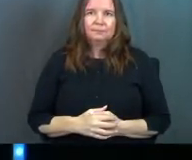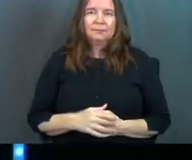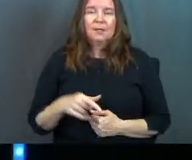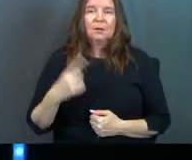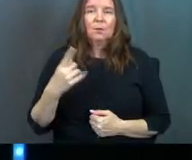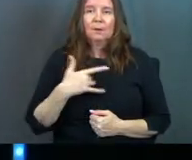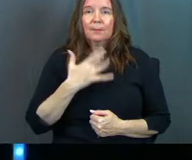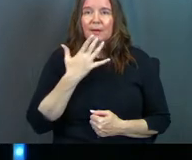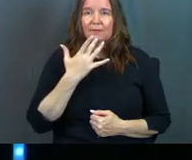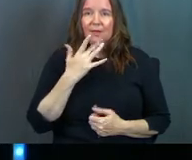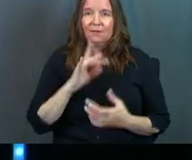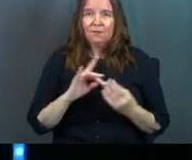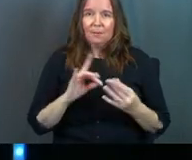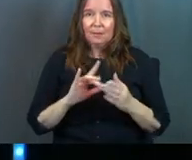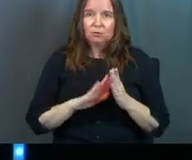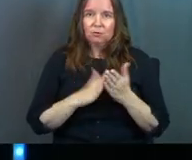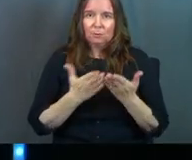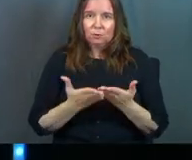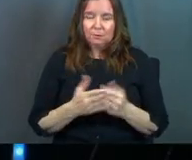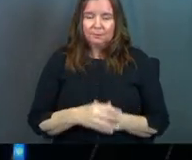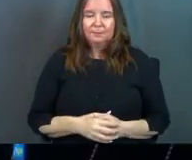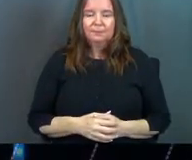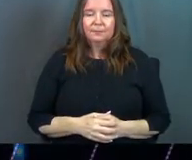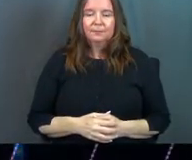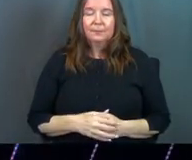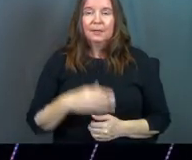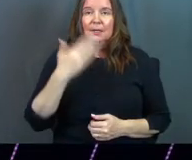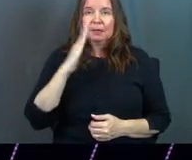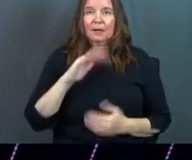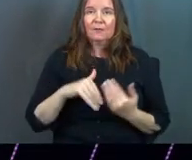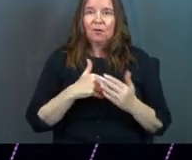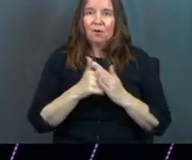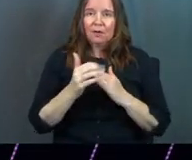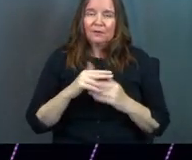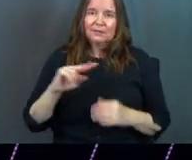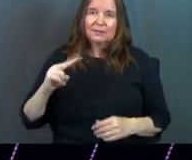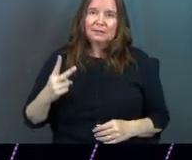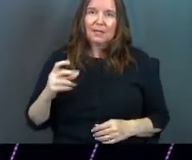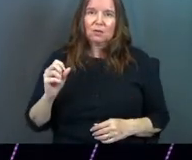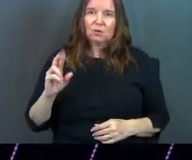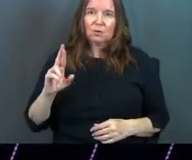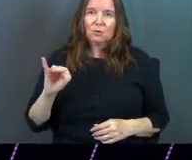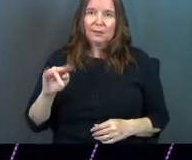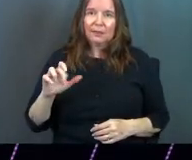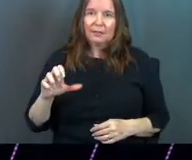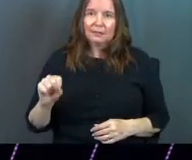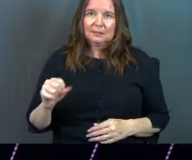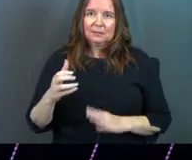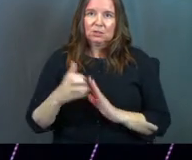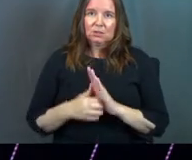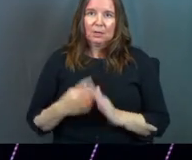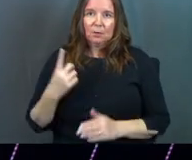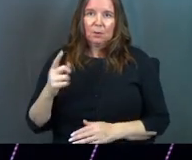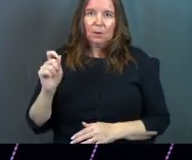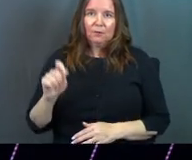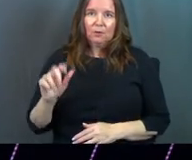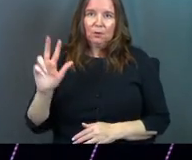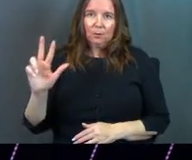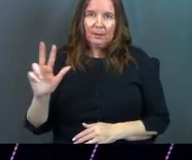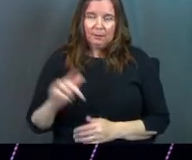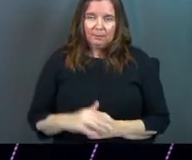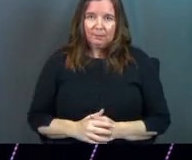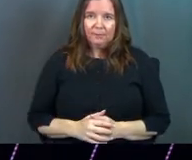This is one of my favorite passages in Scripture. The God of all comfort. This is 2 Corinthians 1, verse 3.